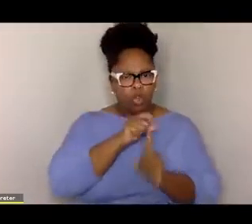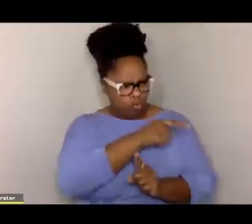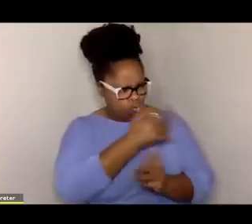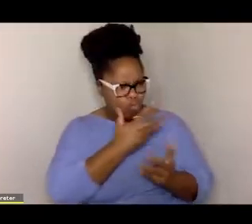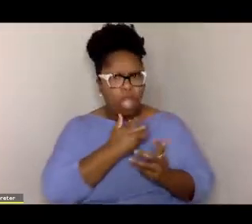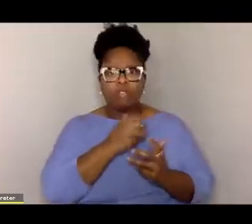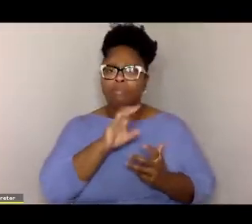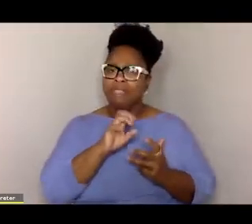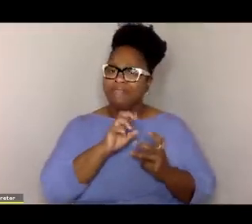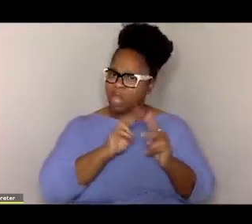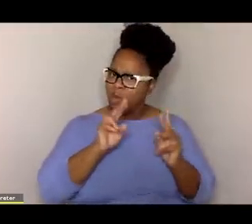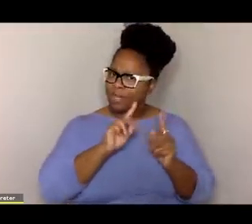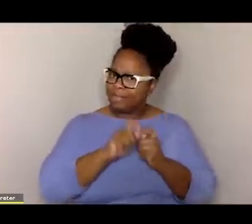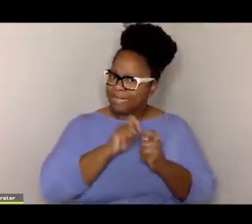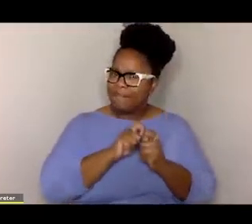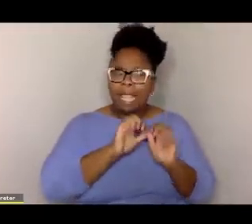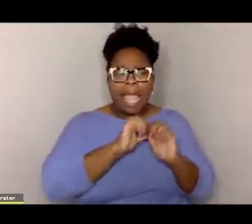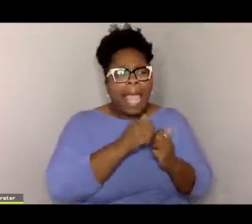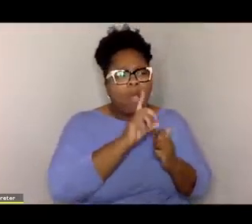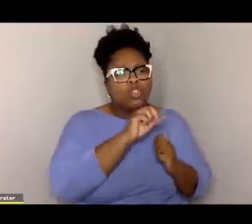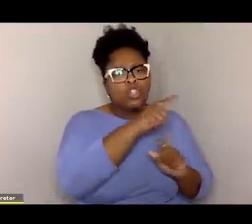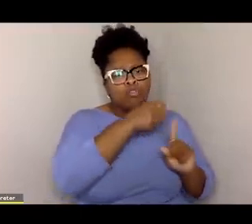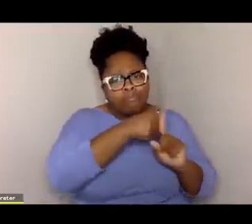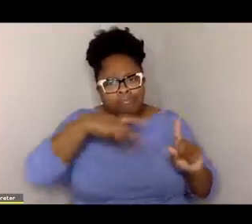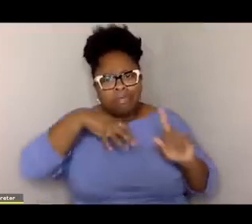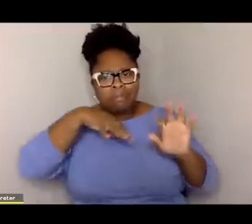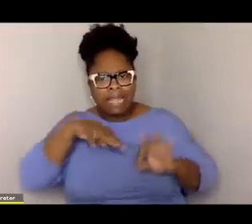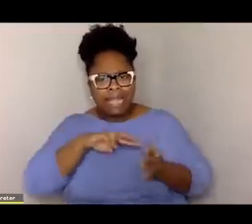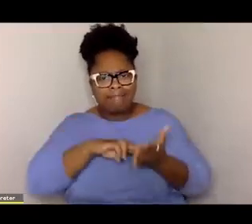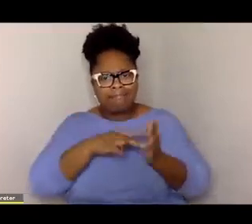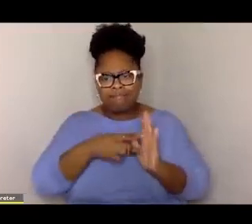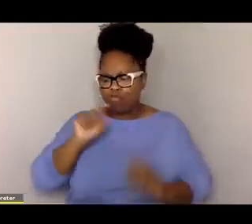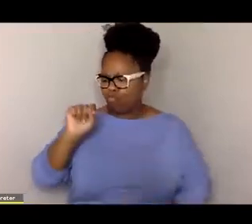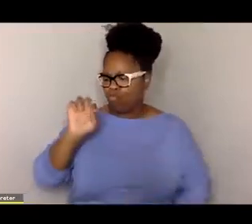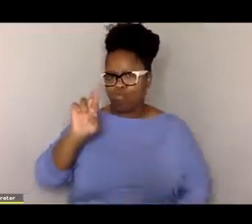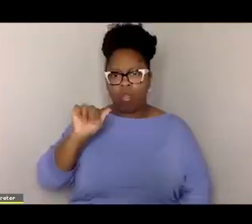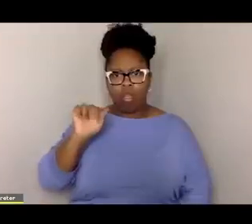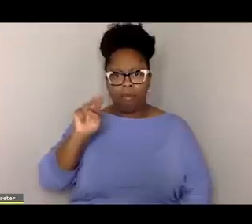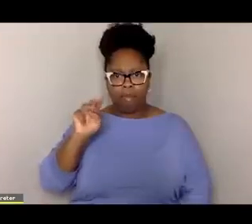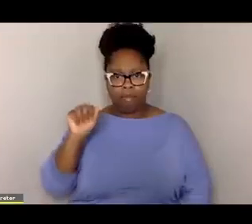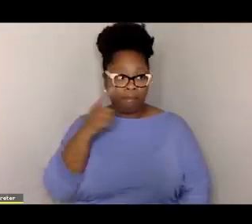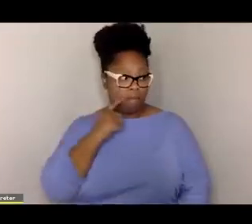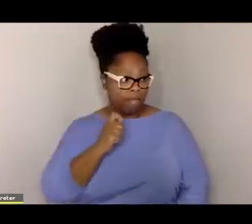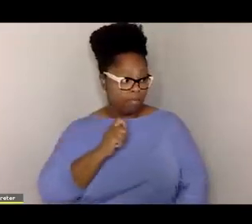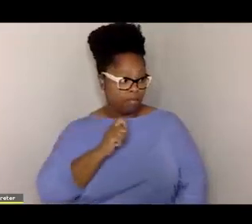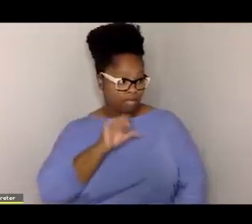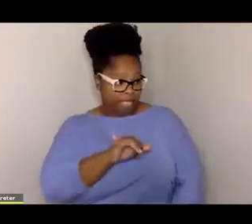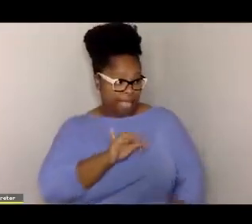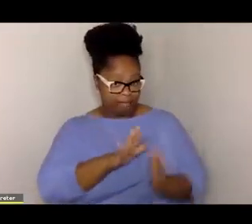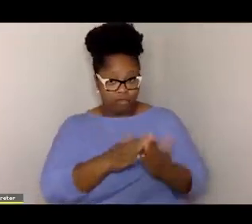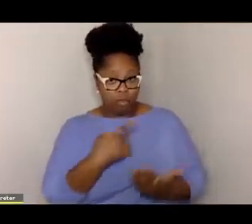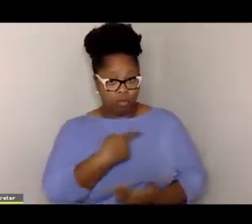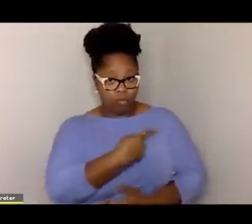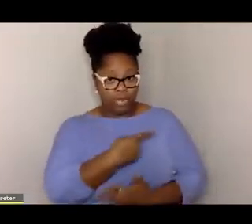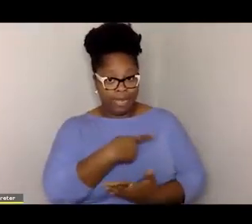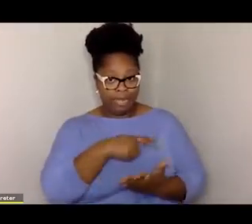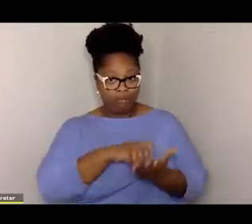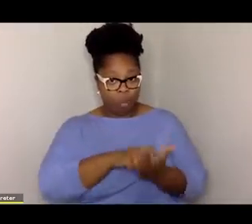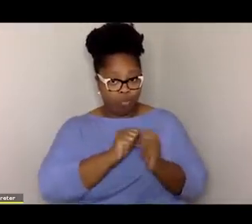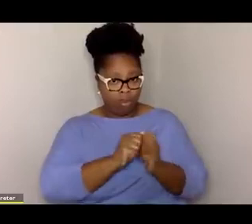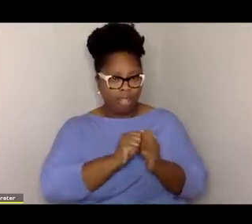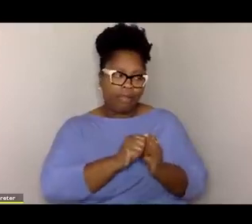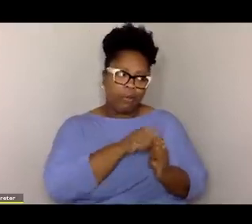very specific. So how do you define trauma? Because the book that we have